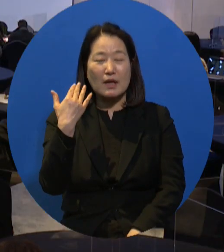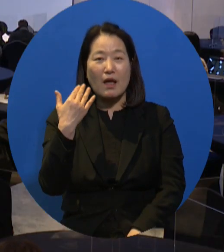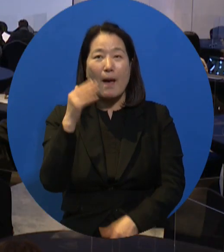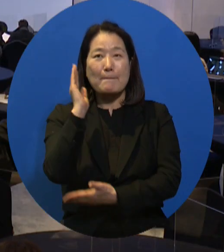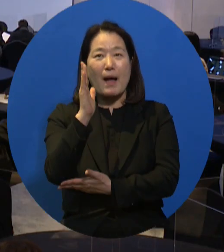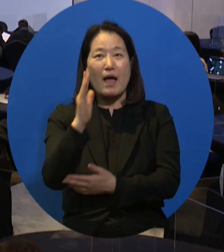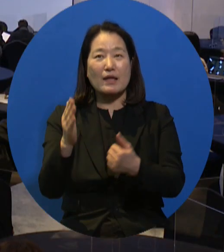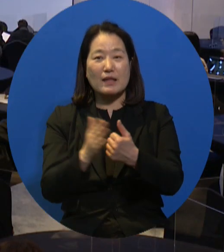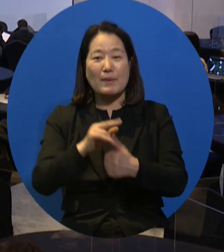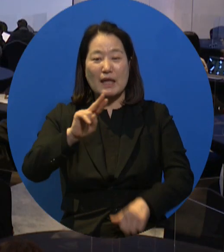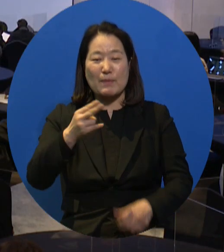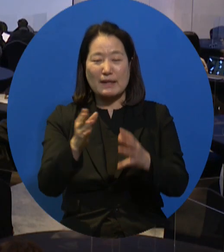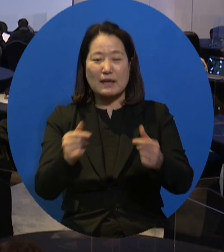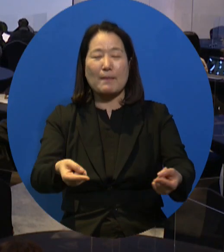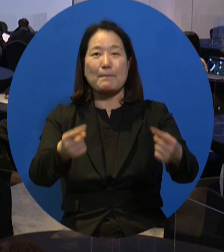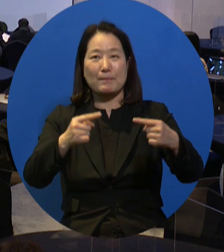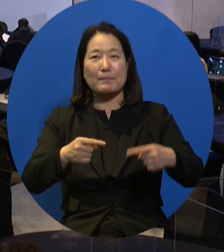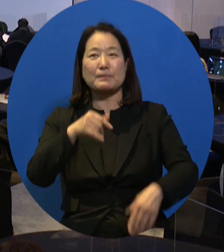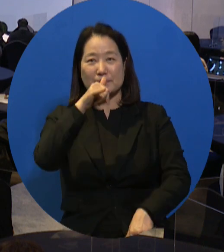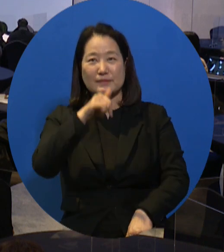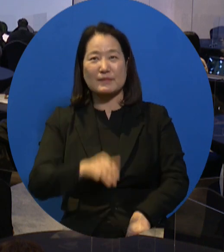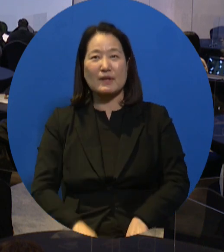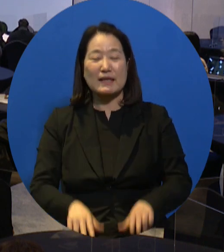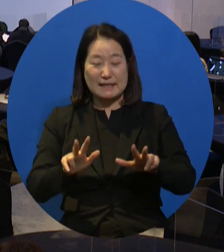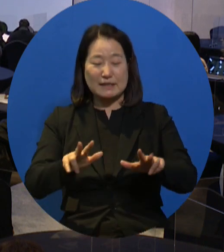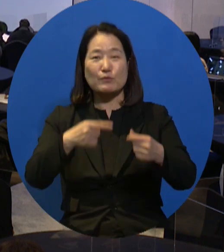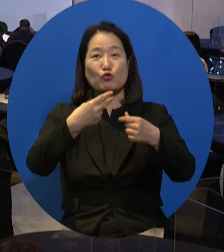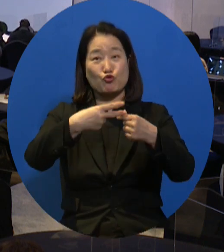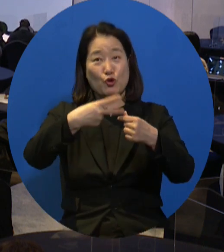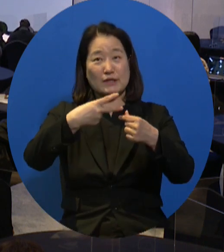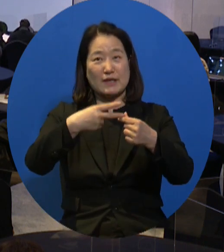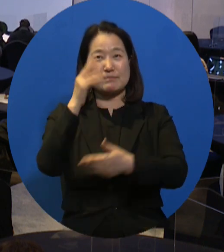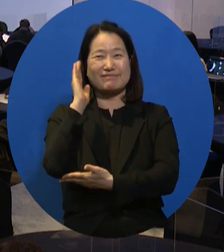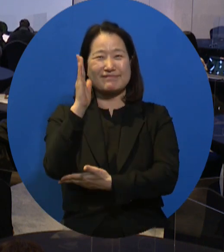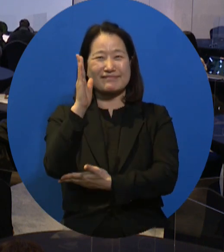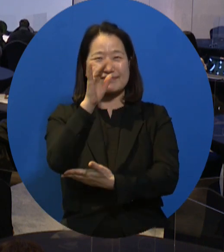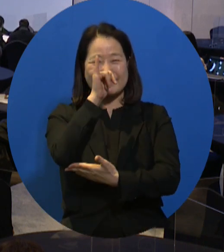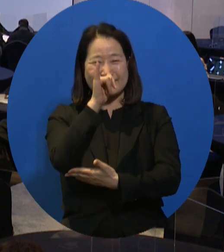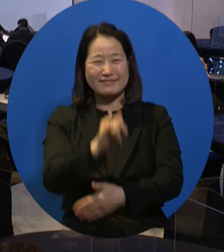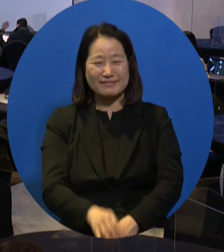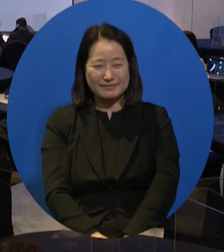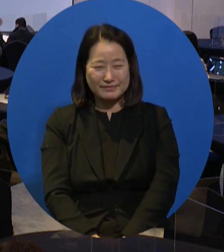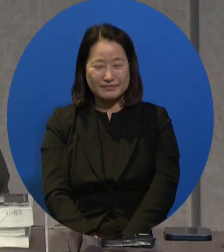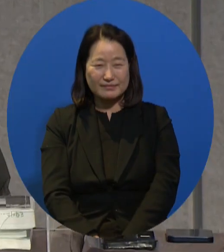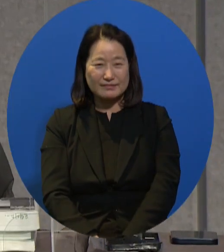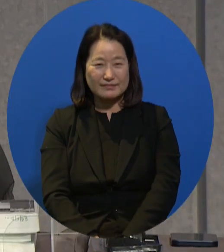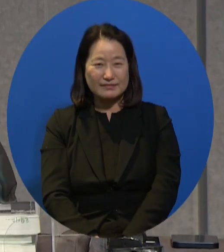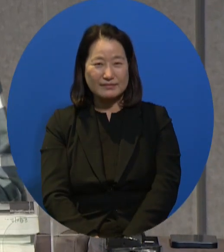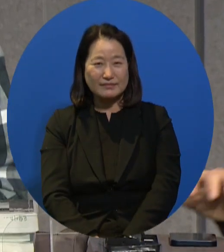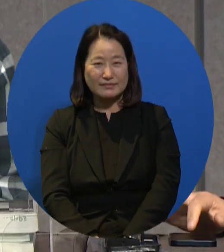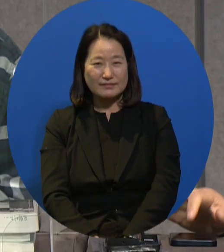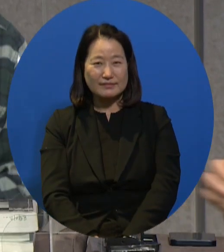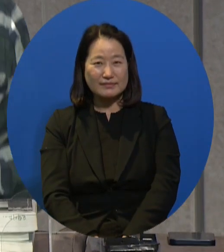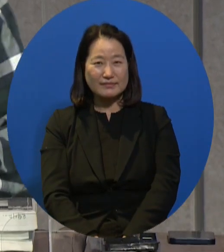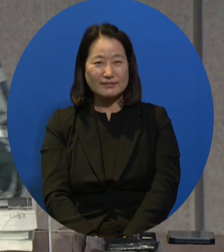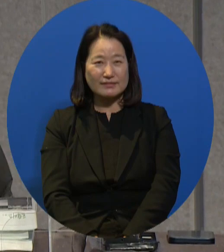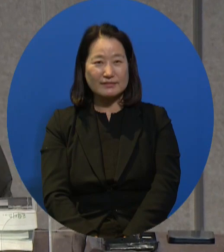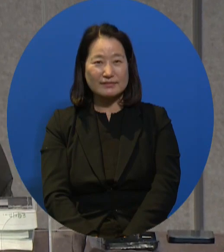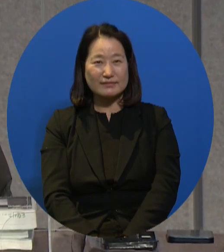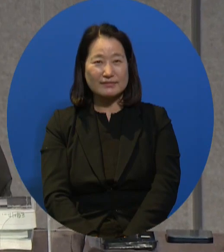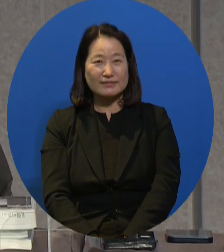a lot. So I believe that his contribution was very important in expanding this program in Gyeonggi Province. So let me invite Mr. Kim.